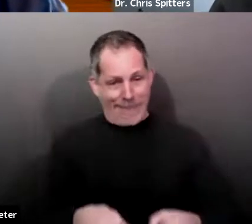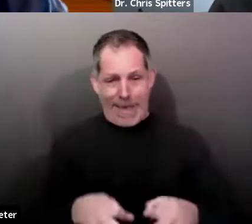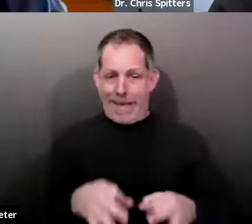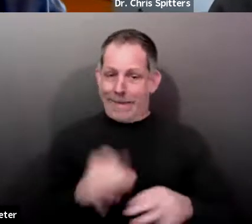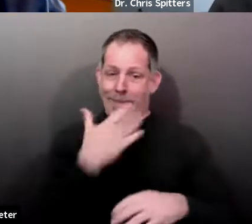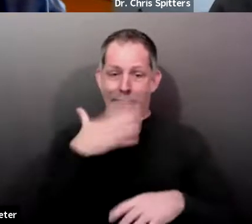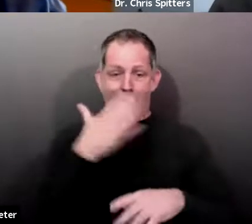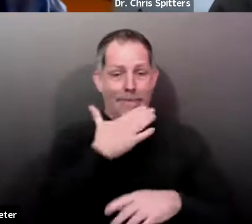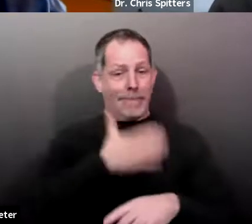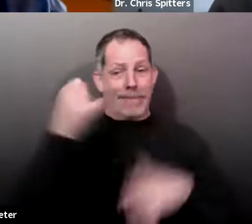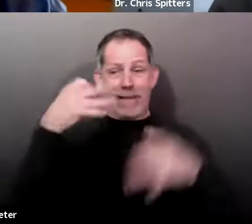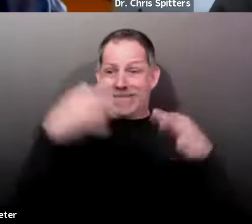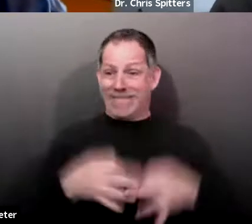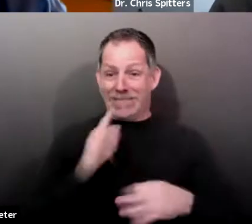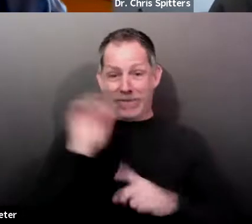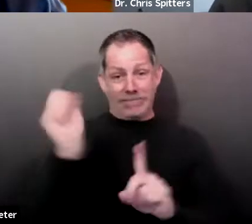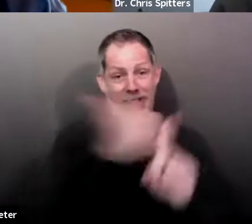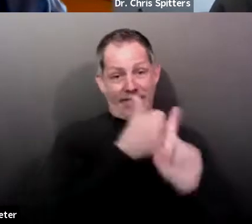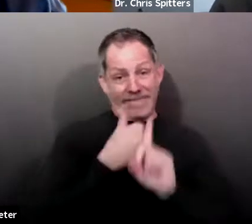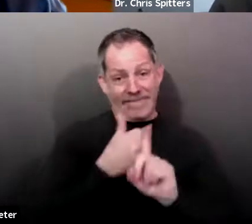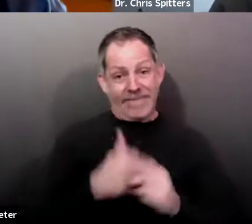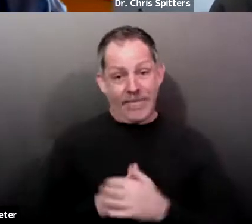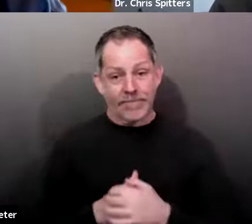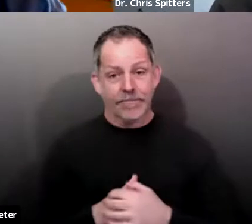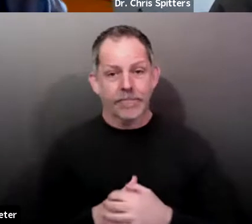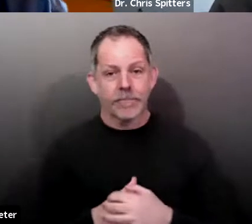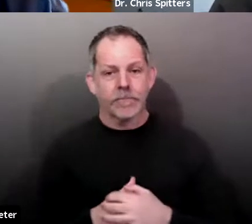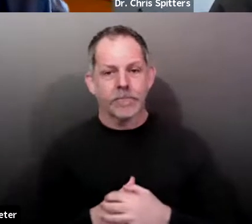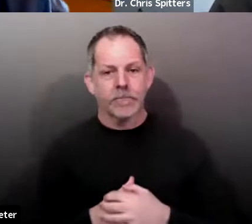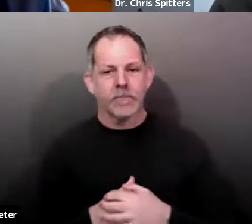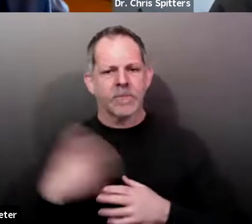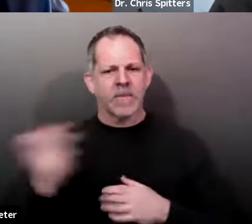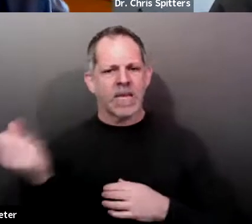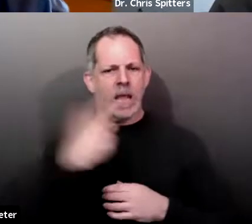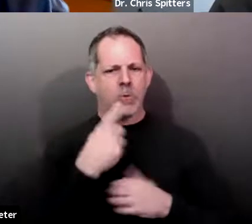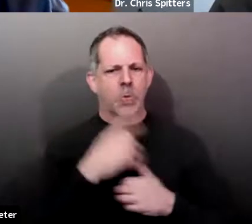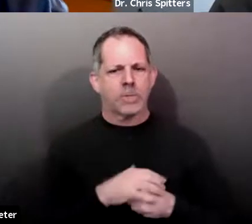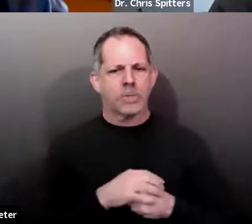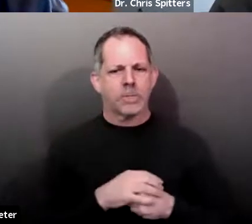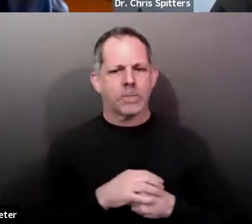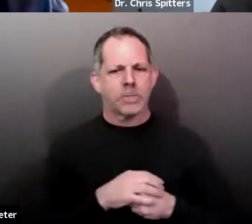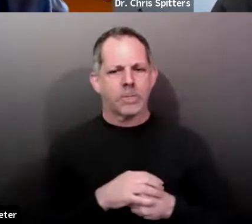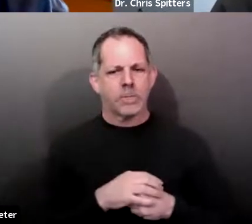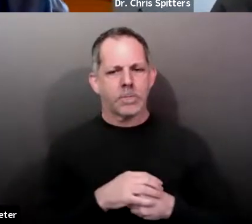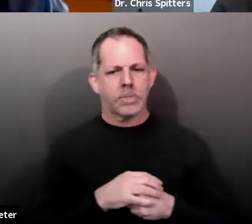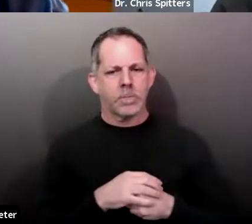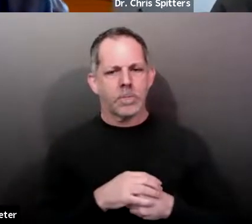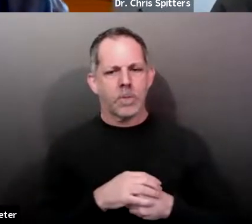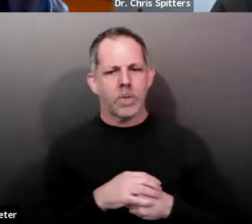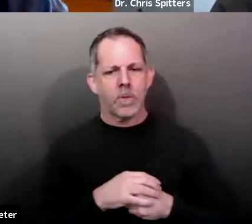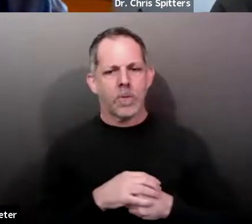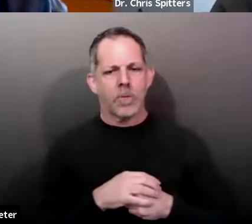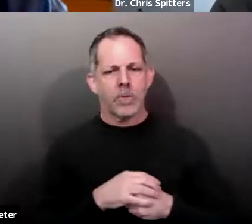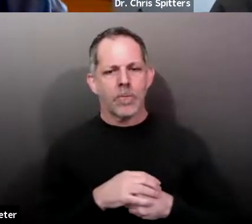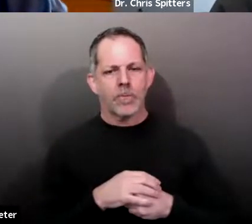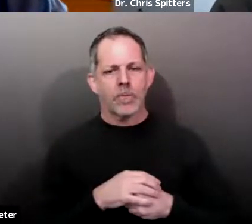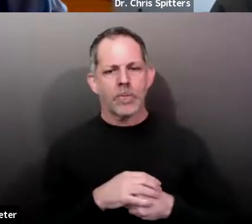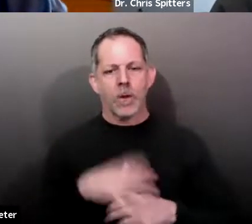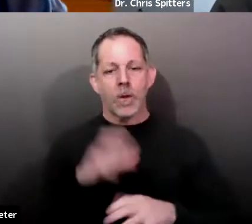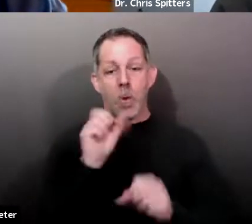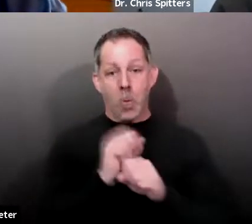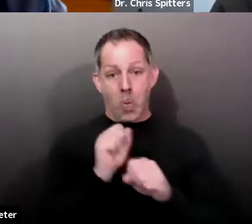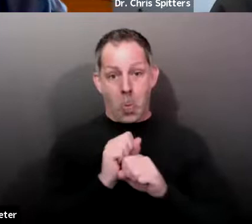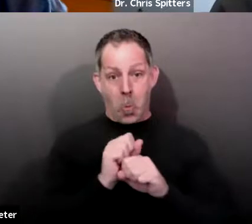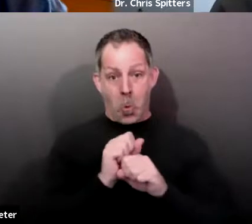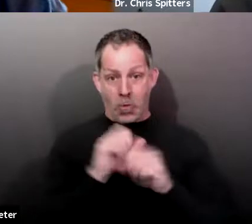And just emphasis on the equity measures. We are, uh, working with community leaders, uh, and these are relationships